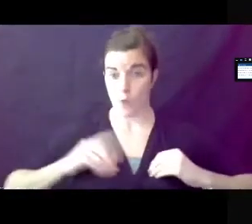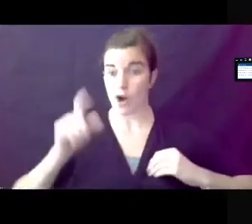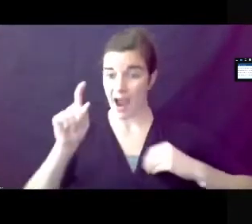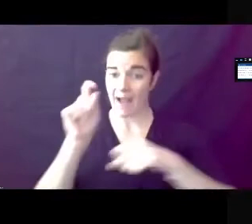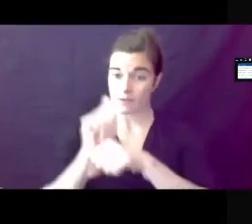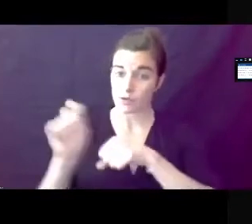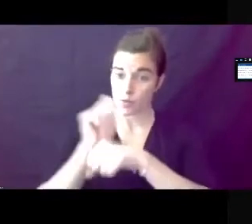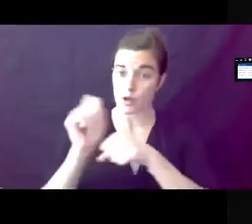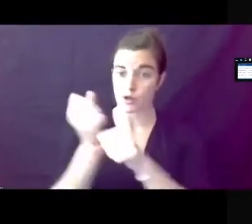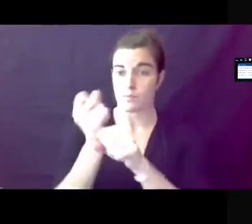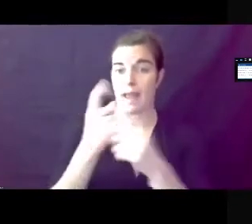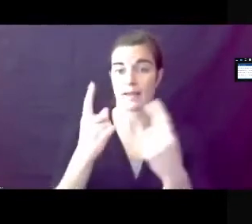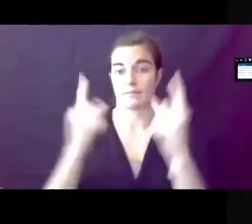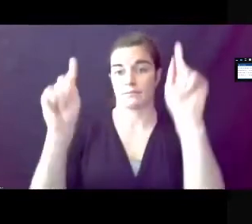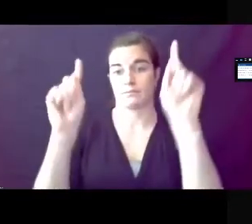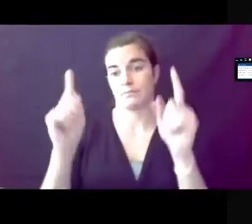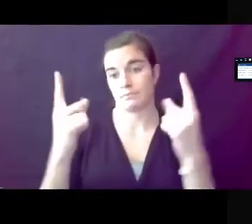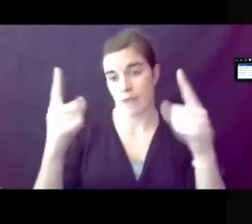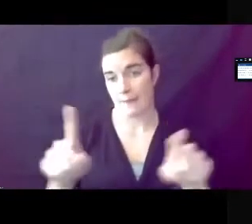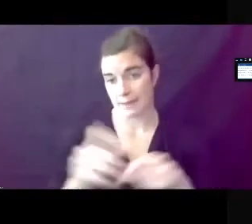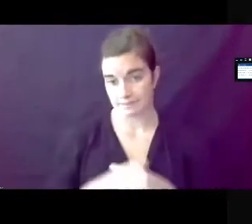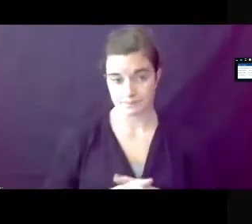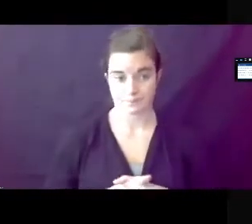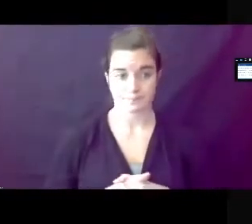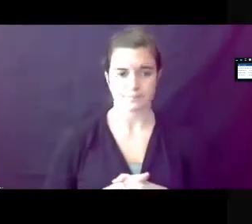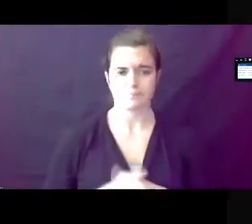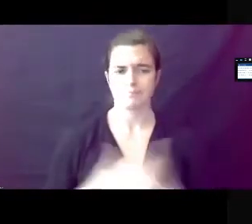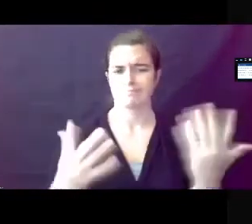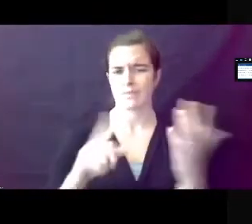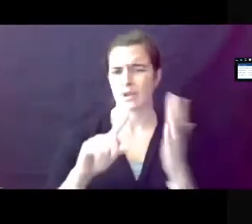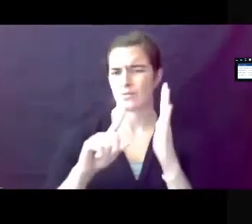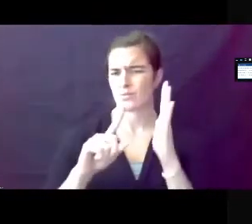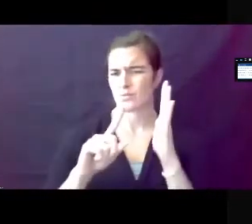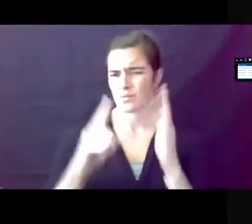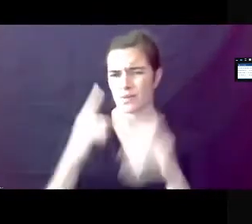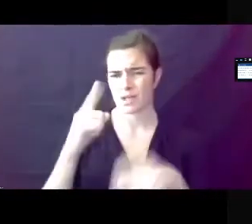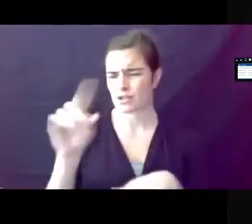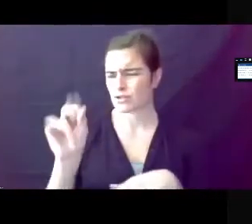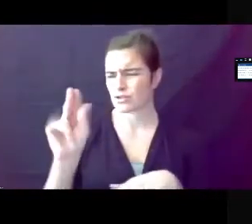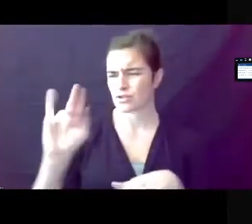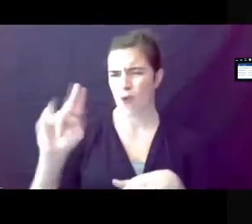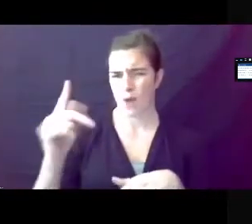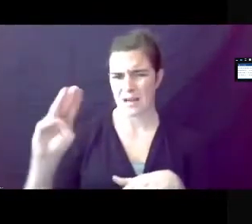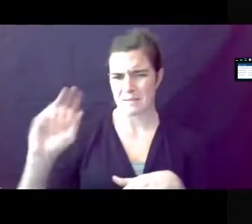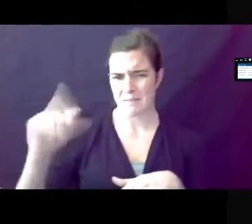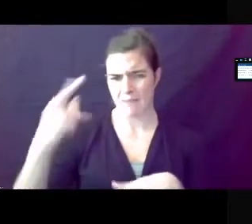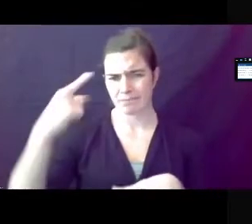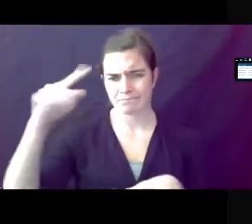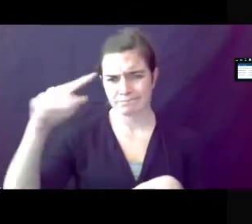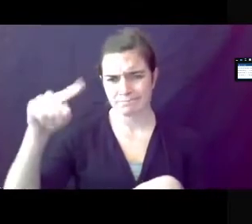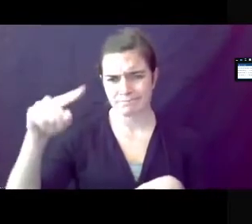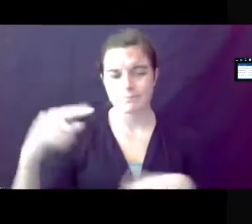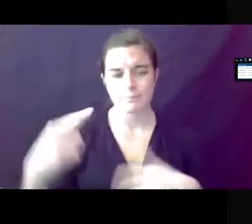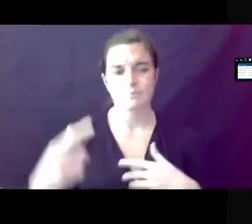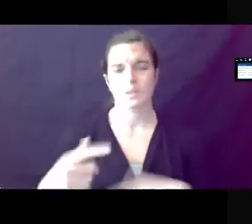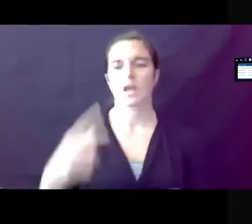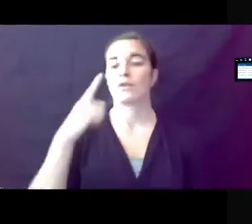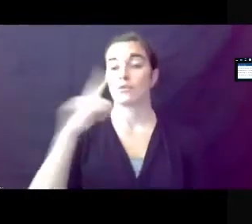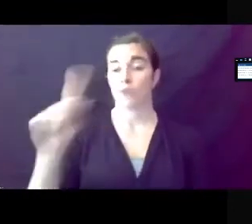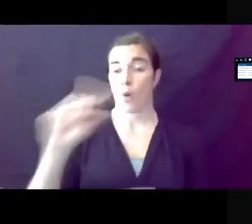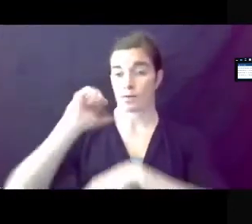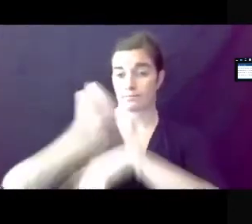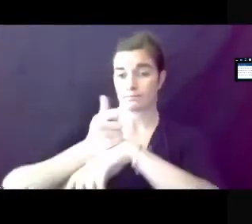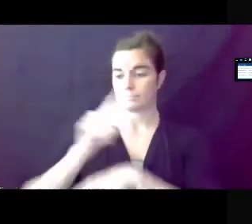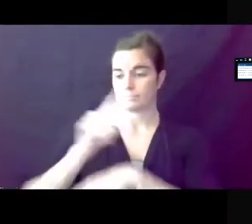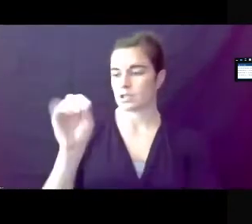to make that happen. So what is the role of the zoning map in this ordinance? To enact zoning regulations